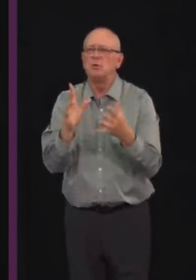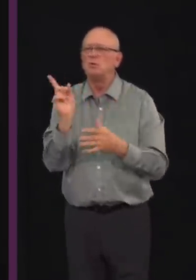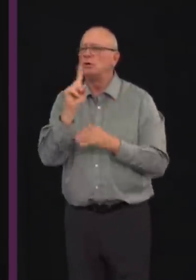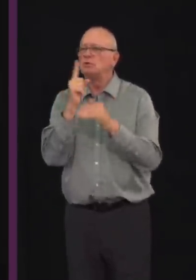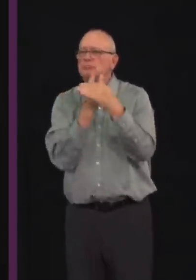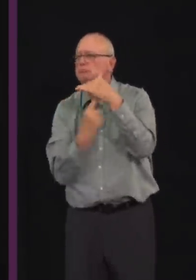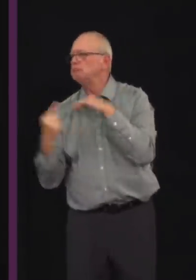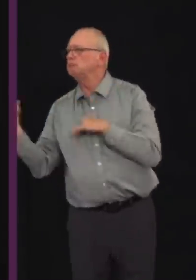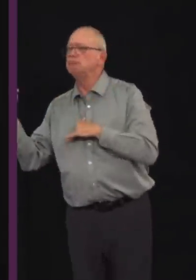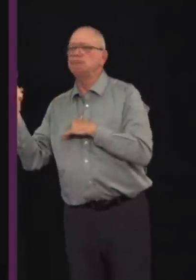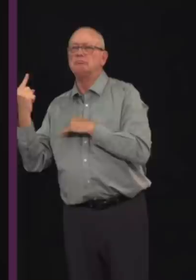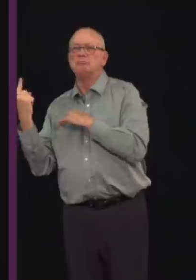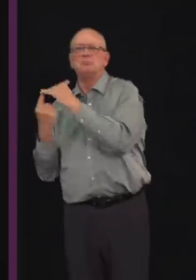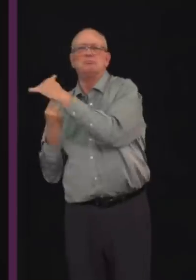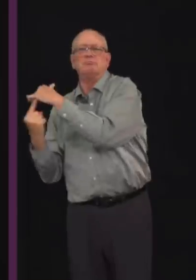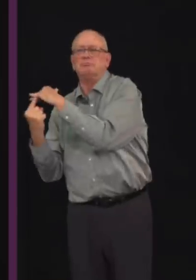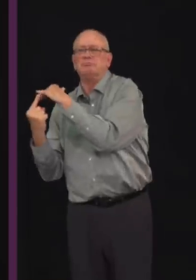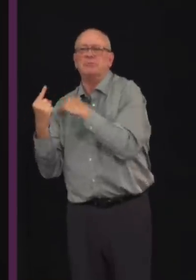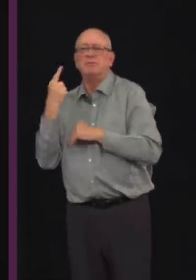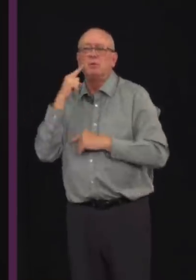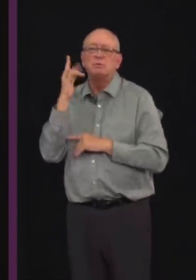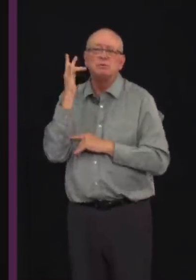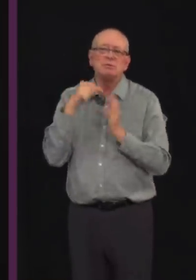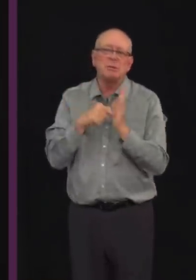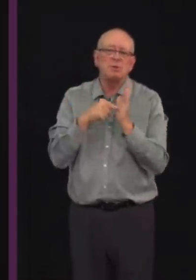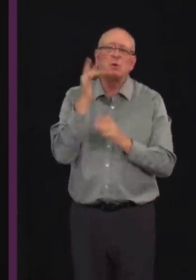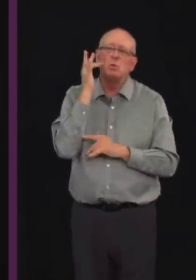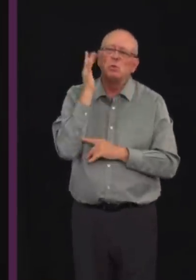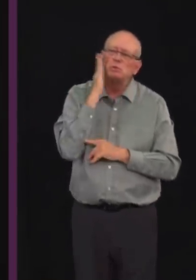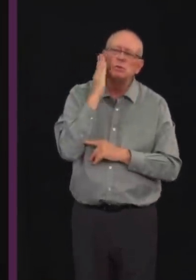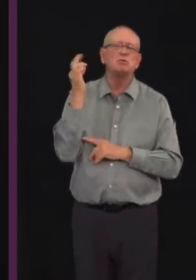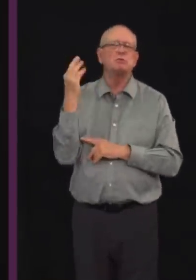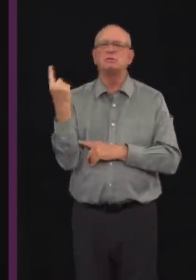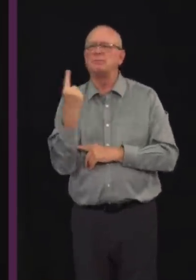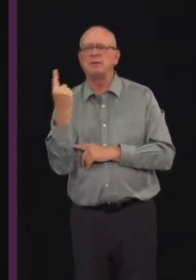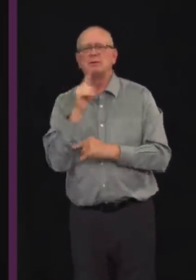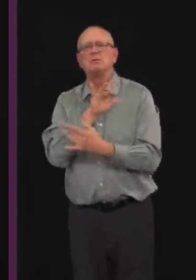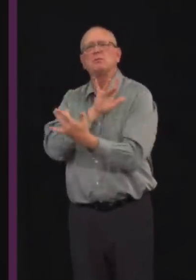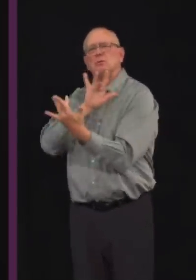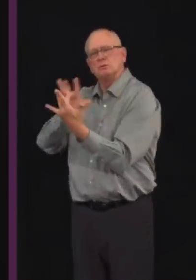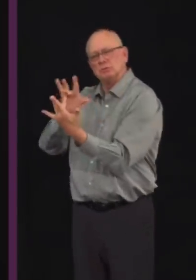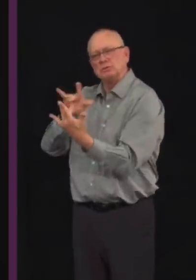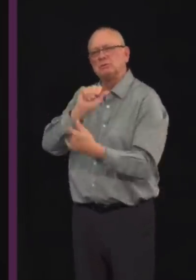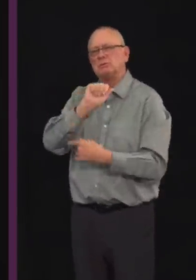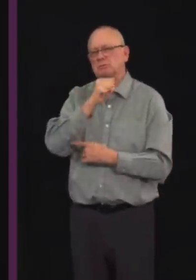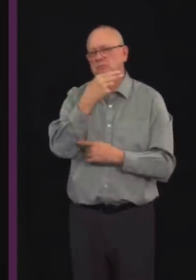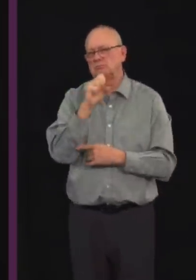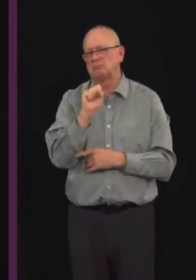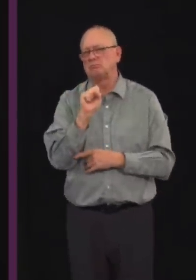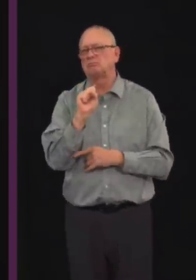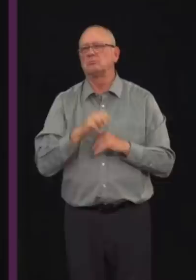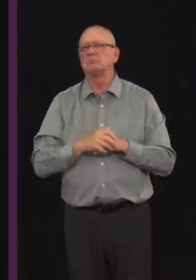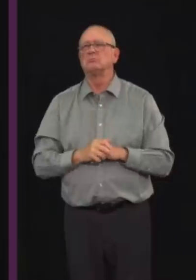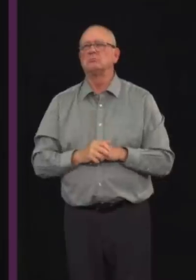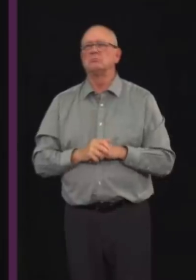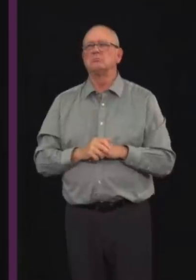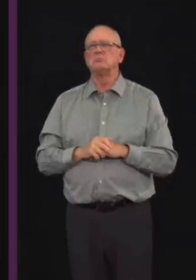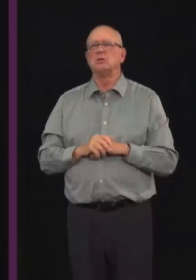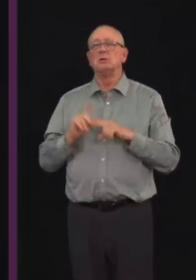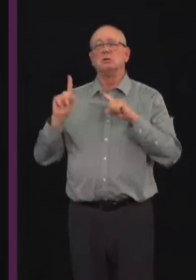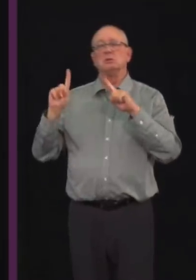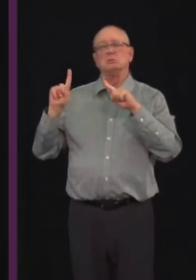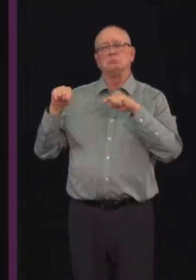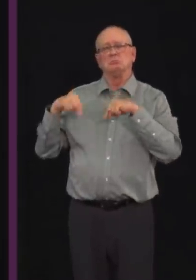in a hotel context to self-isolate. Throughout the COVID-19 pandemic, Albertans have responsibly managed risk